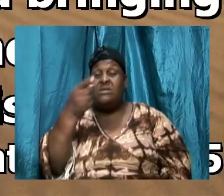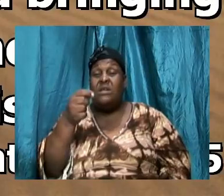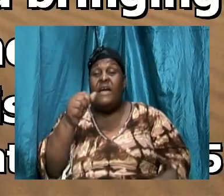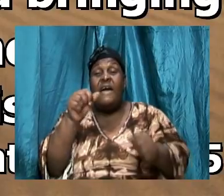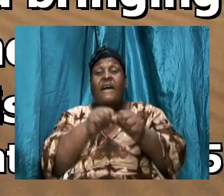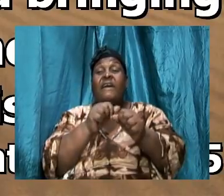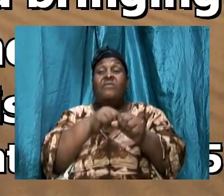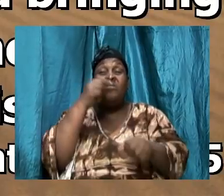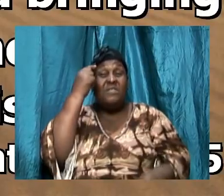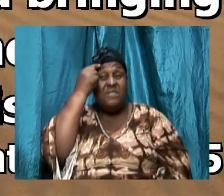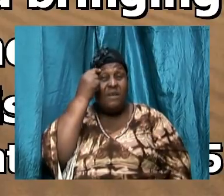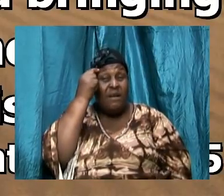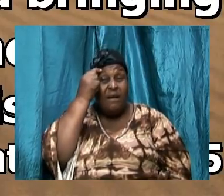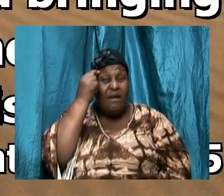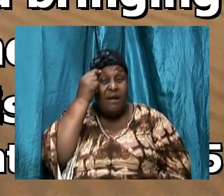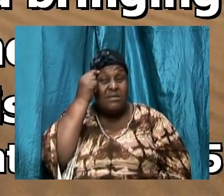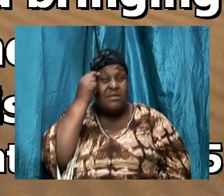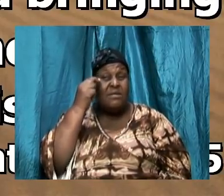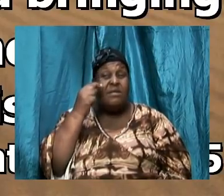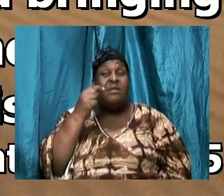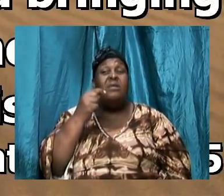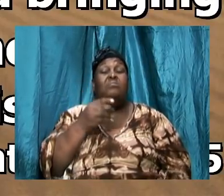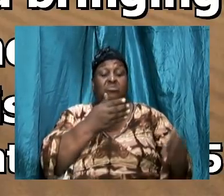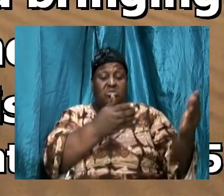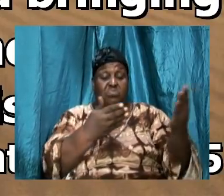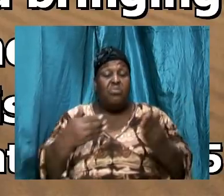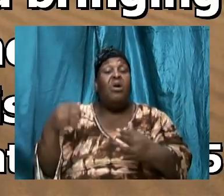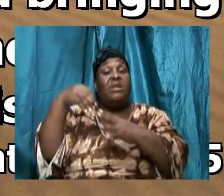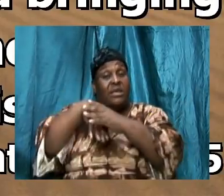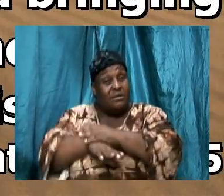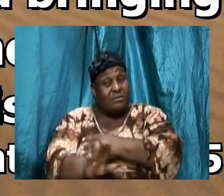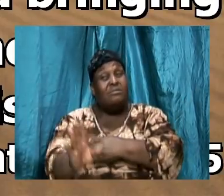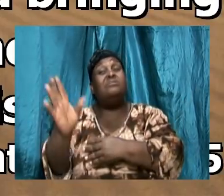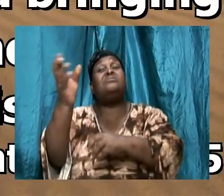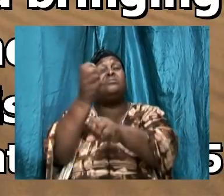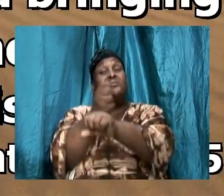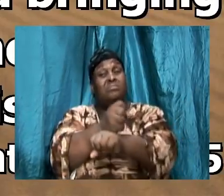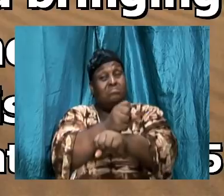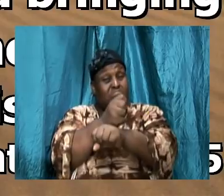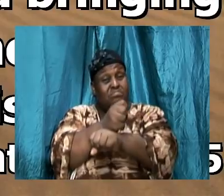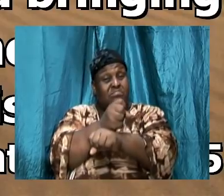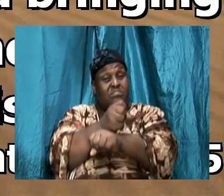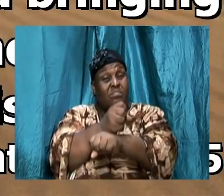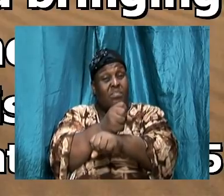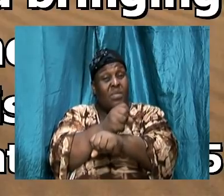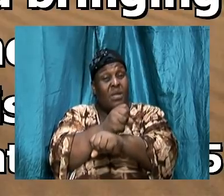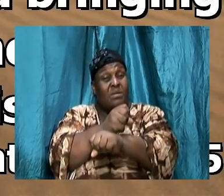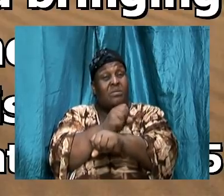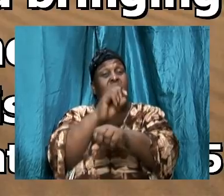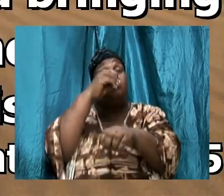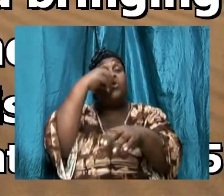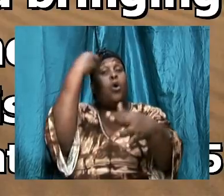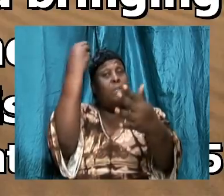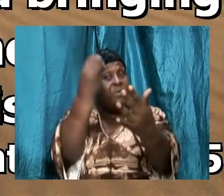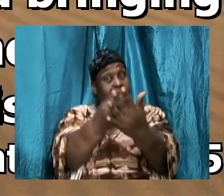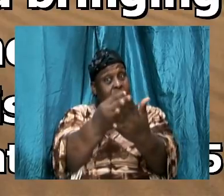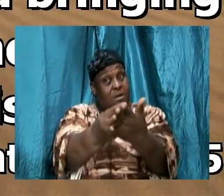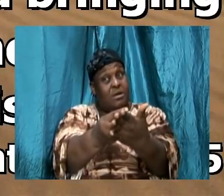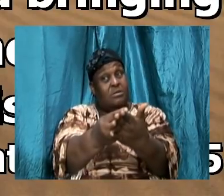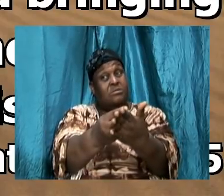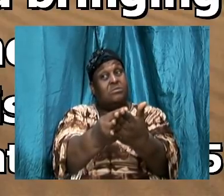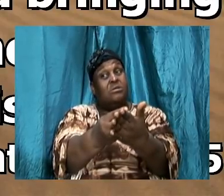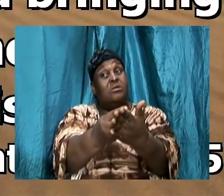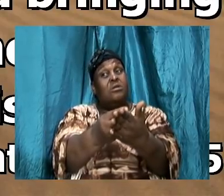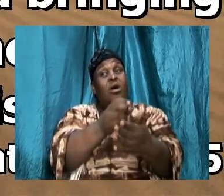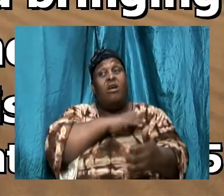must be brought into captivity to the obedience of Christ. Or are you going to obey Christ? You've